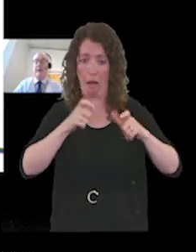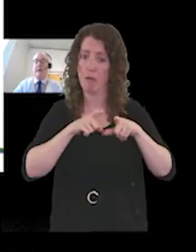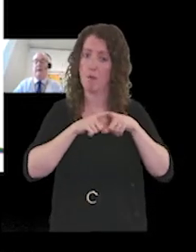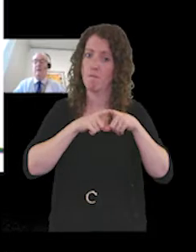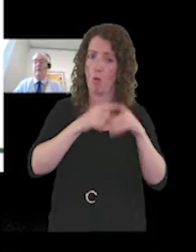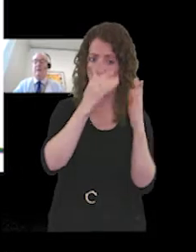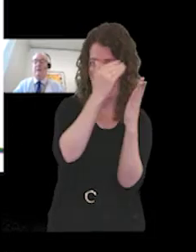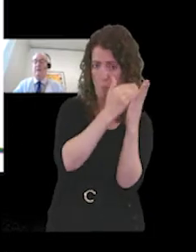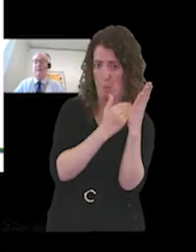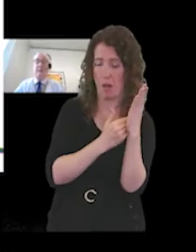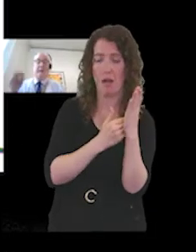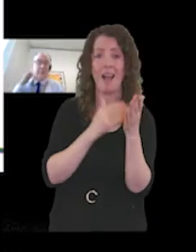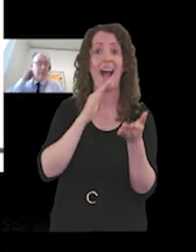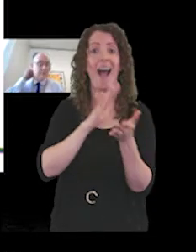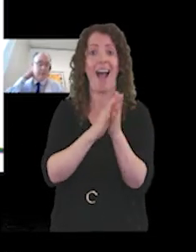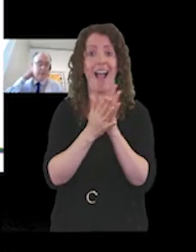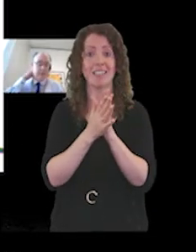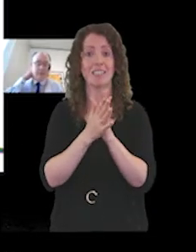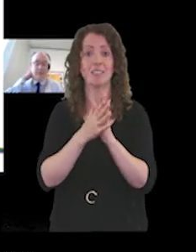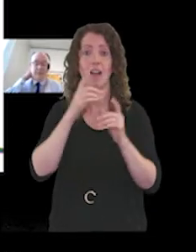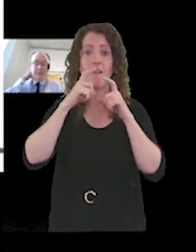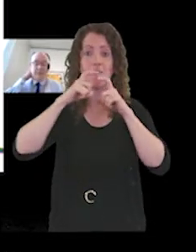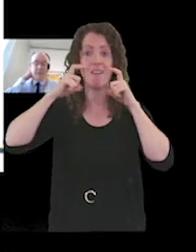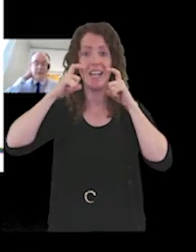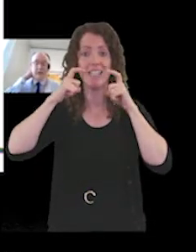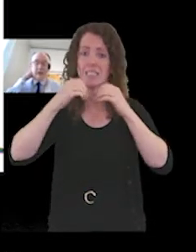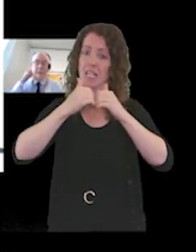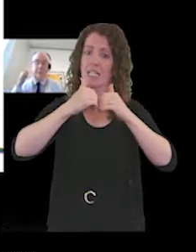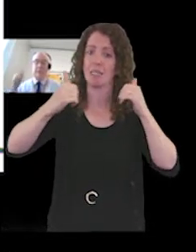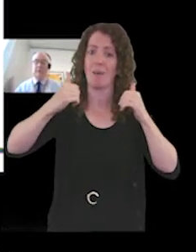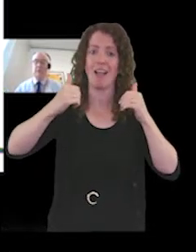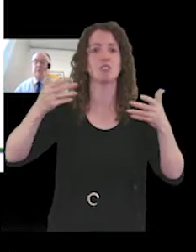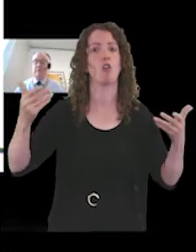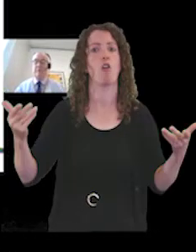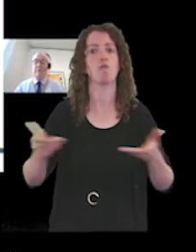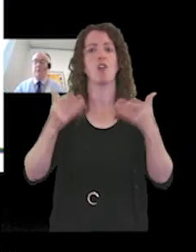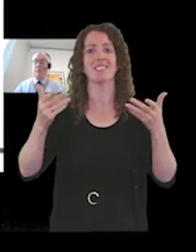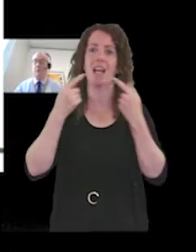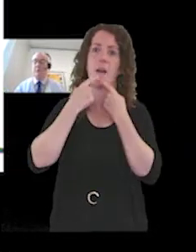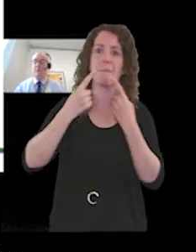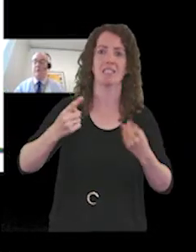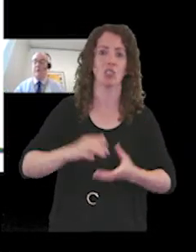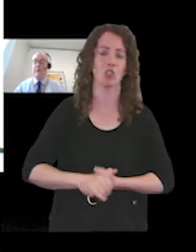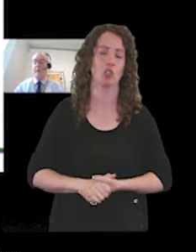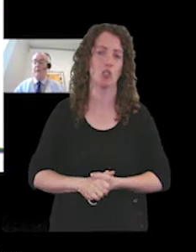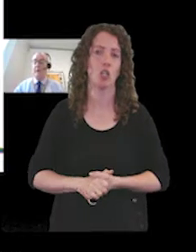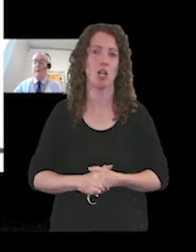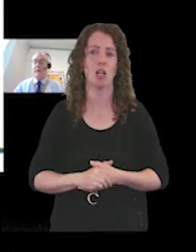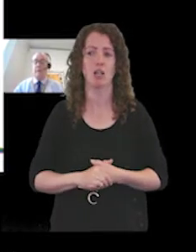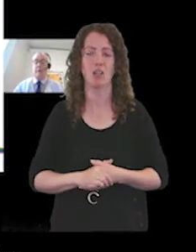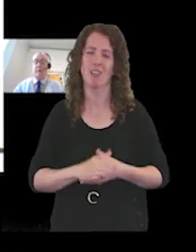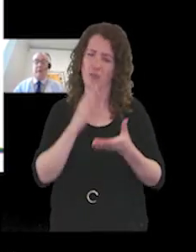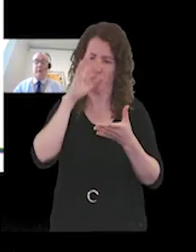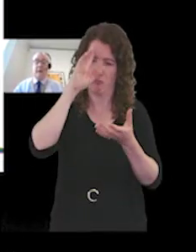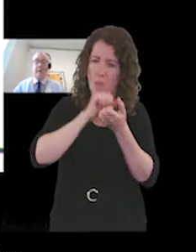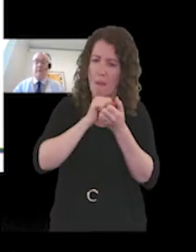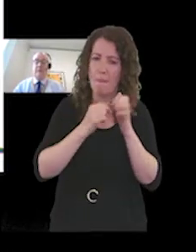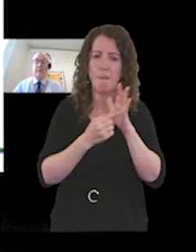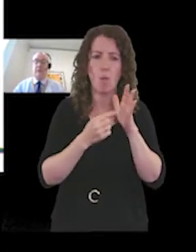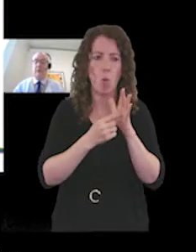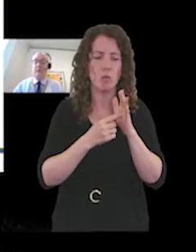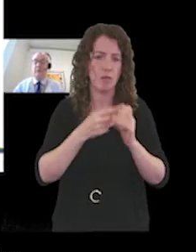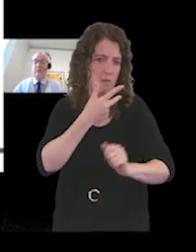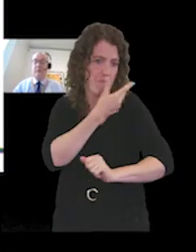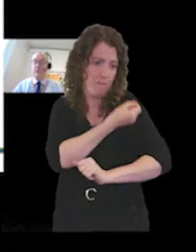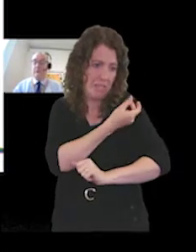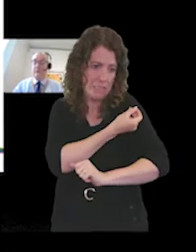and the hands face space fresh air message um please also remember the importance of having the covid 19 vaccine